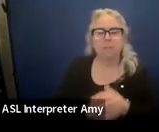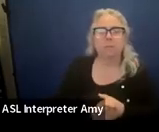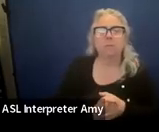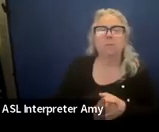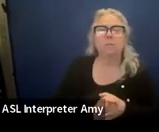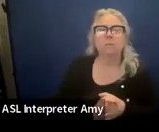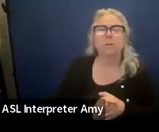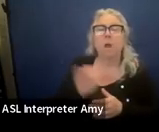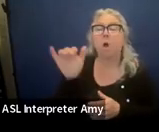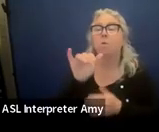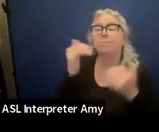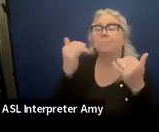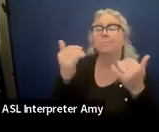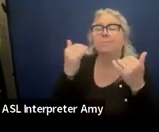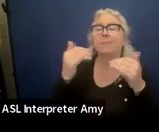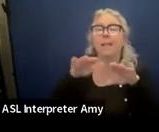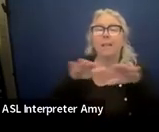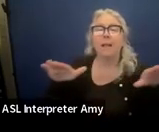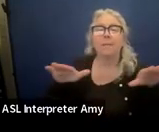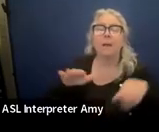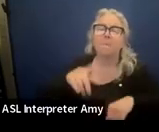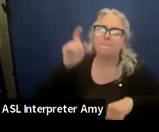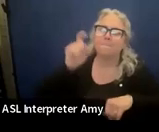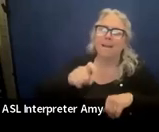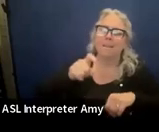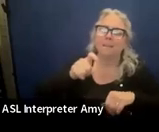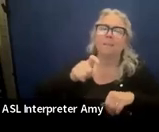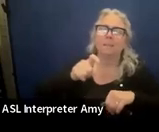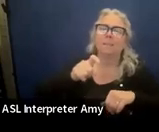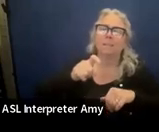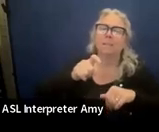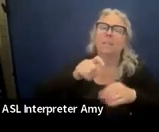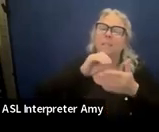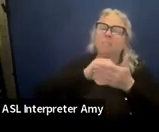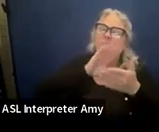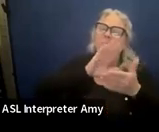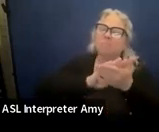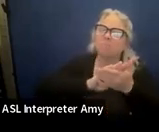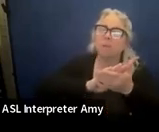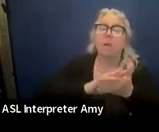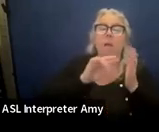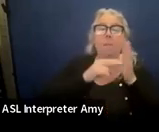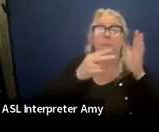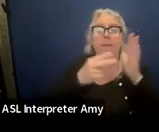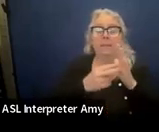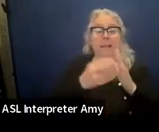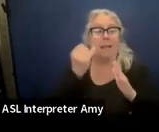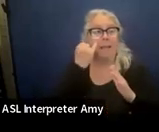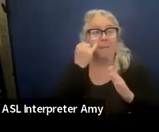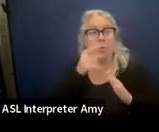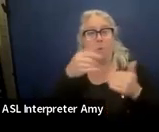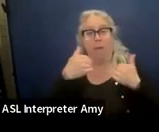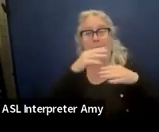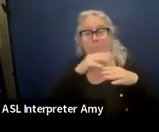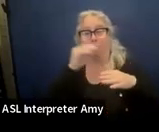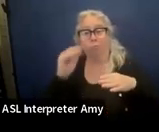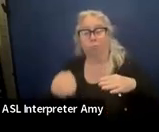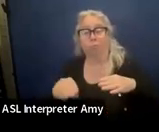Also, present level is a must fill. So, if you have a student who has